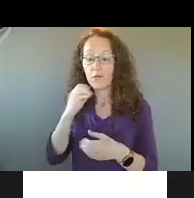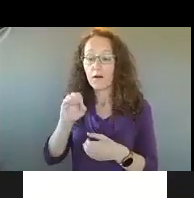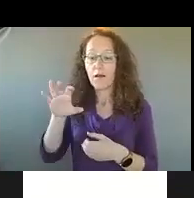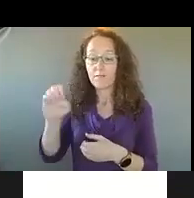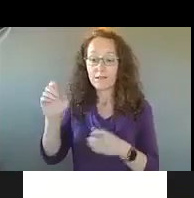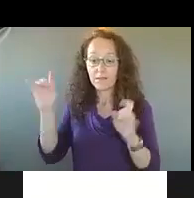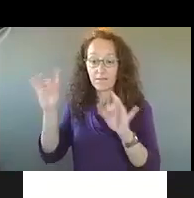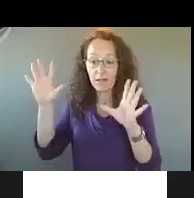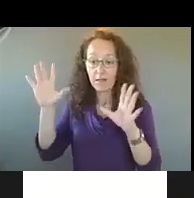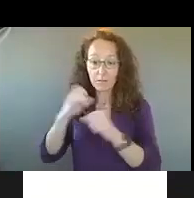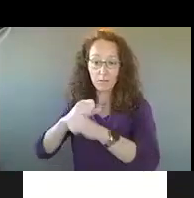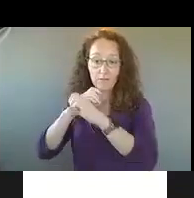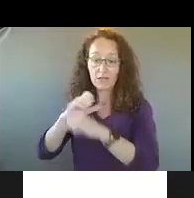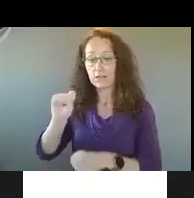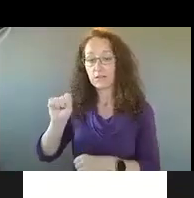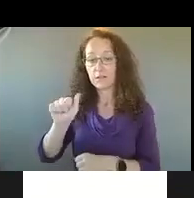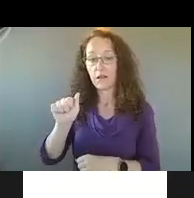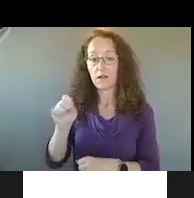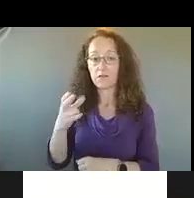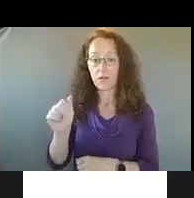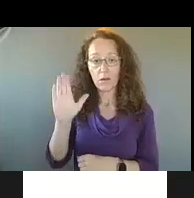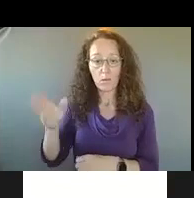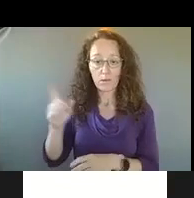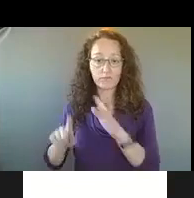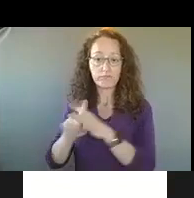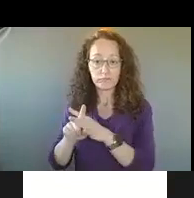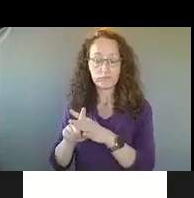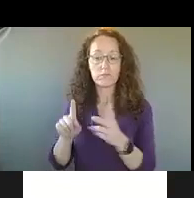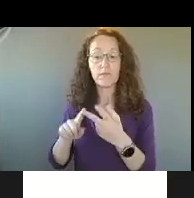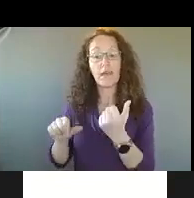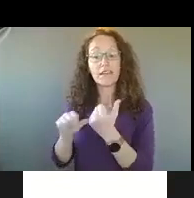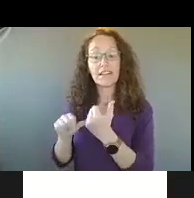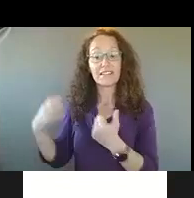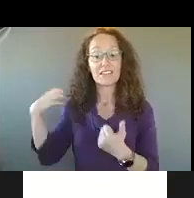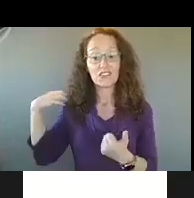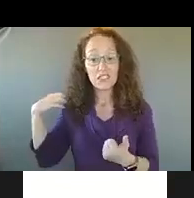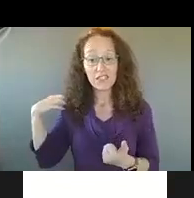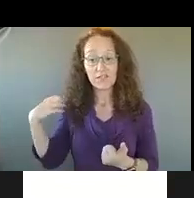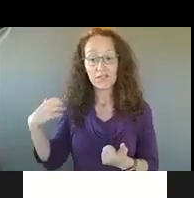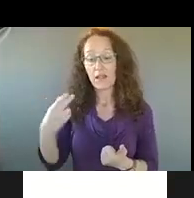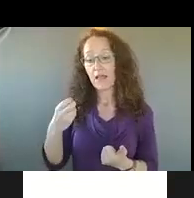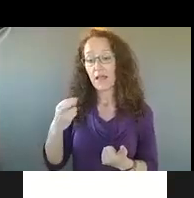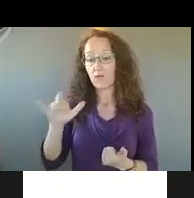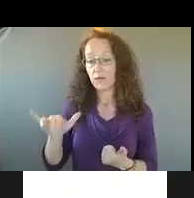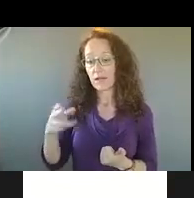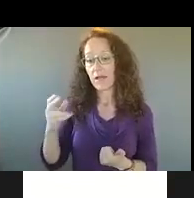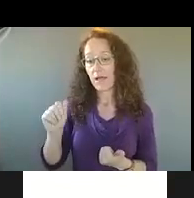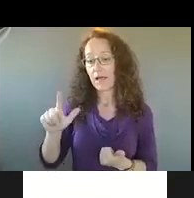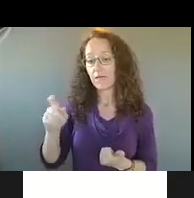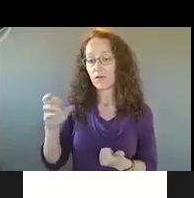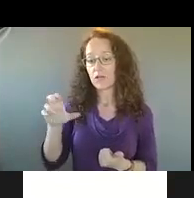Sasha Cotton, our Assistant Chief, Henry Halverson from Minneapolis Police Department,